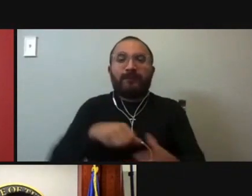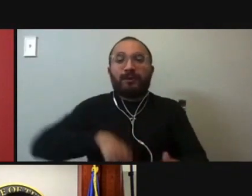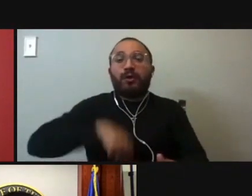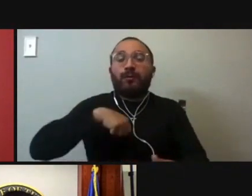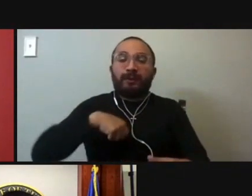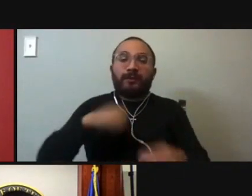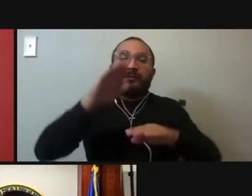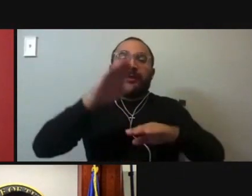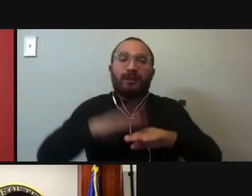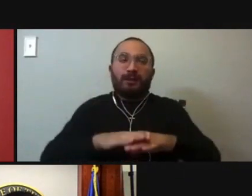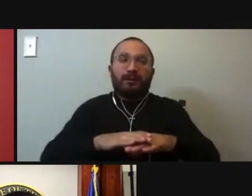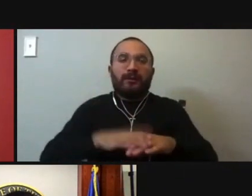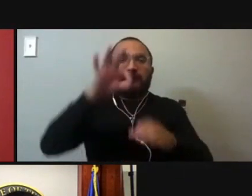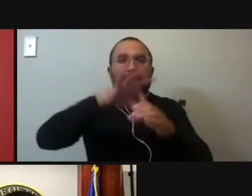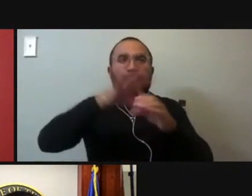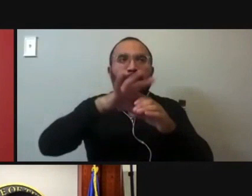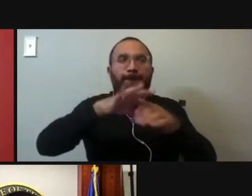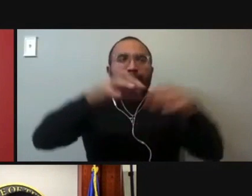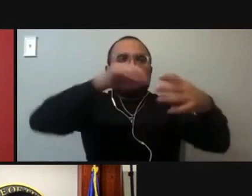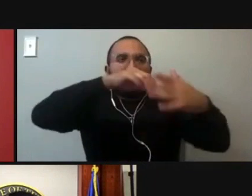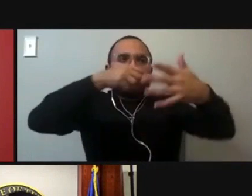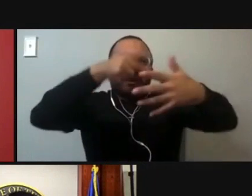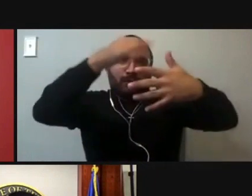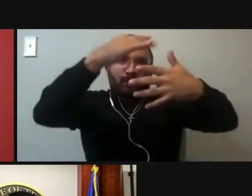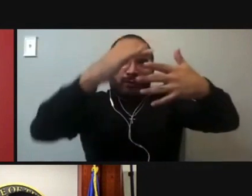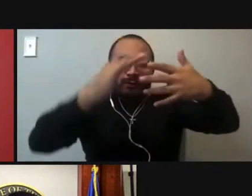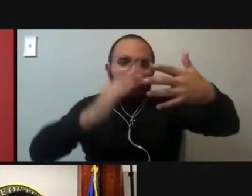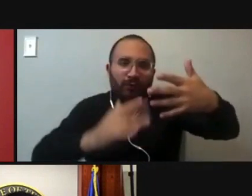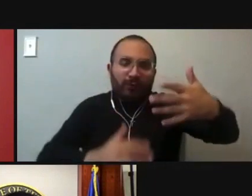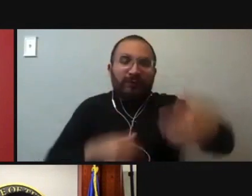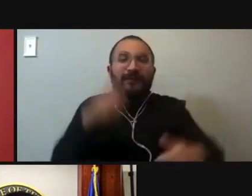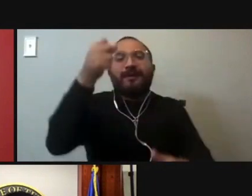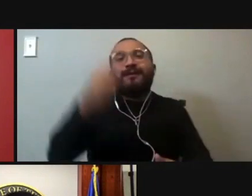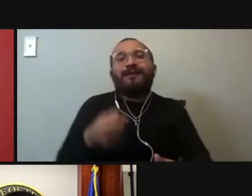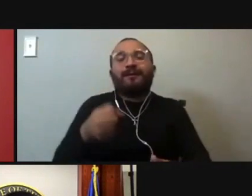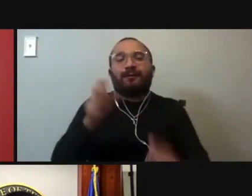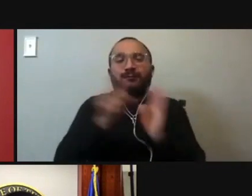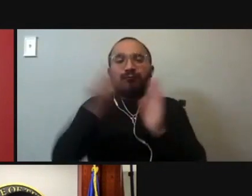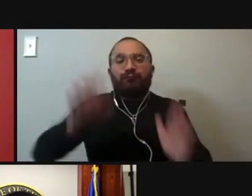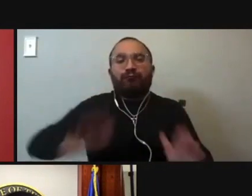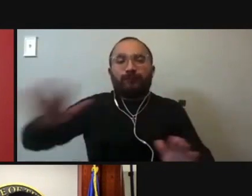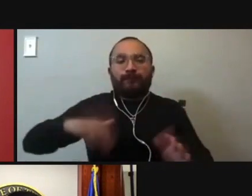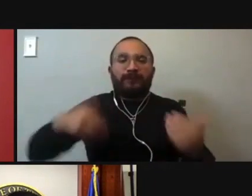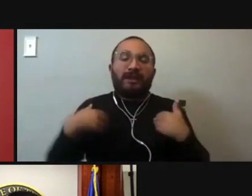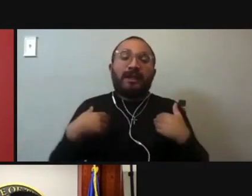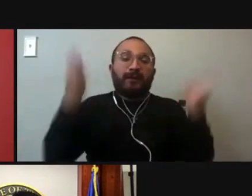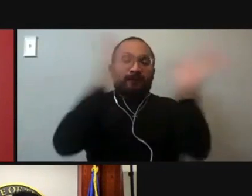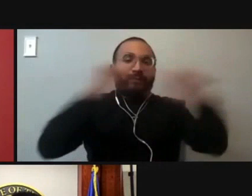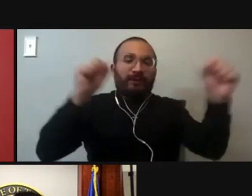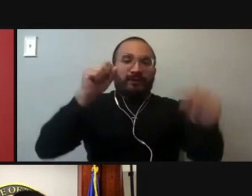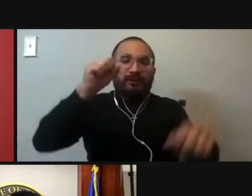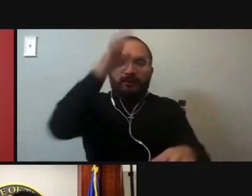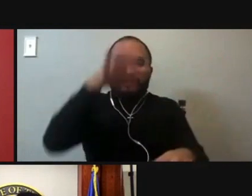on this ballot with so many women. If you look at your ballot, particularly in South Texas, you've got the president who's male, followed